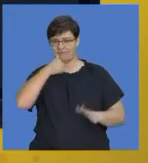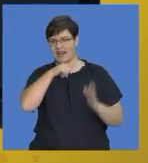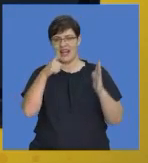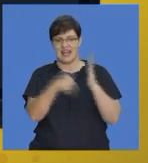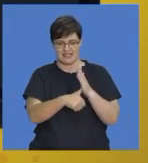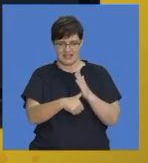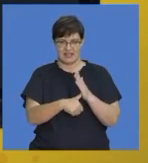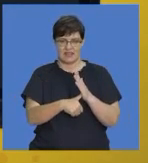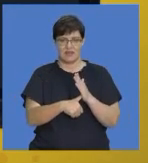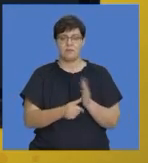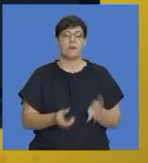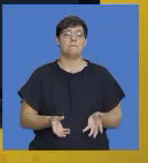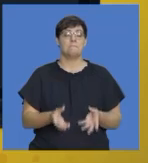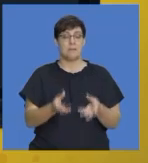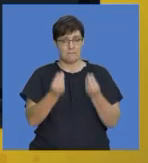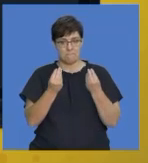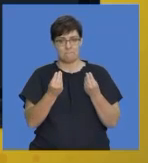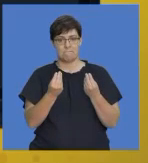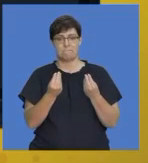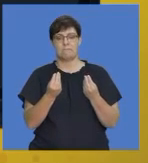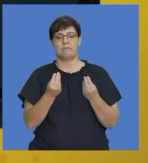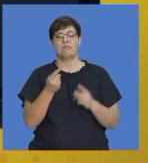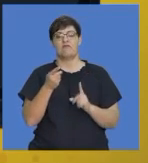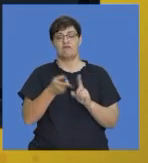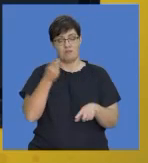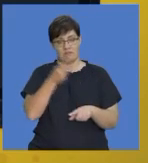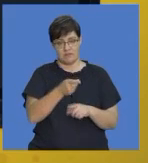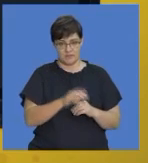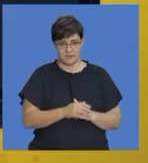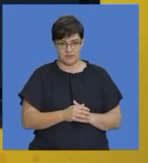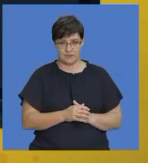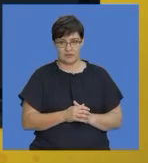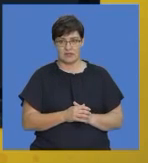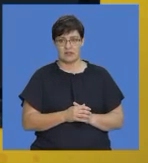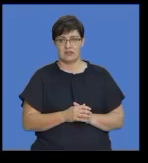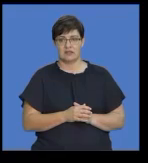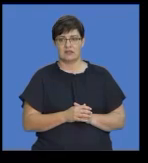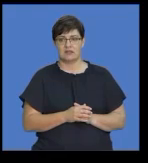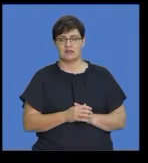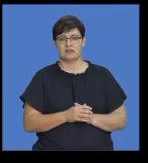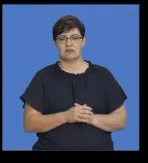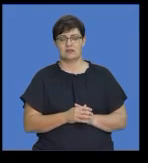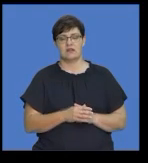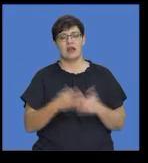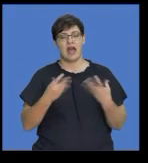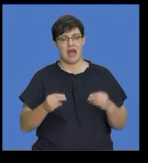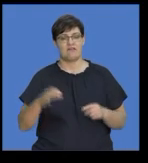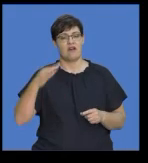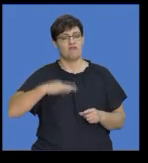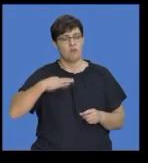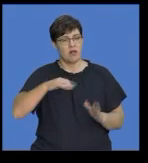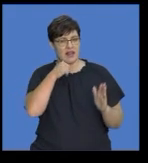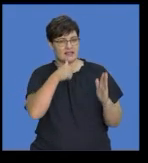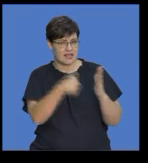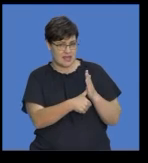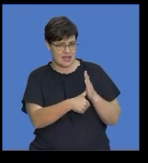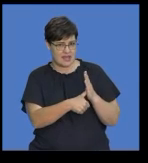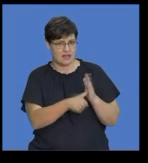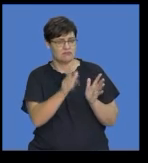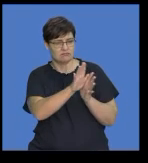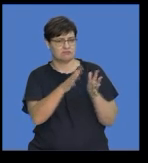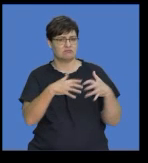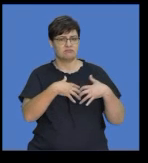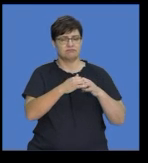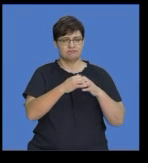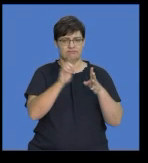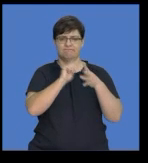of letters that we also get over and above the friendly letters, okay? So, we have the formal letter and the formal letter is